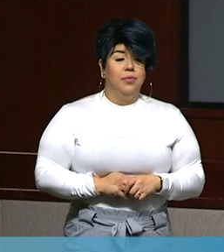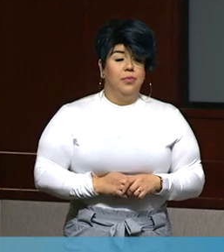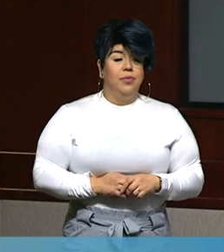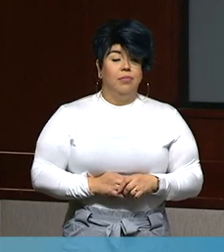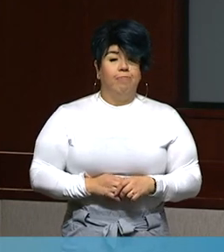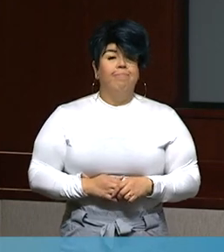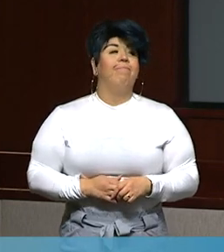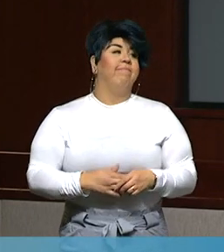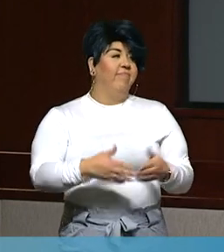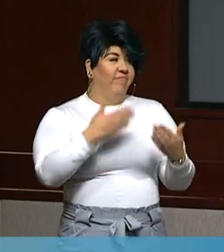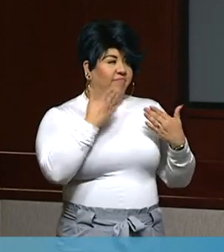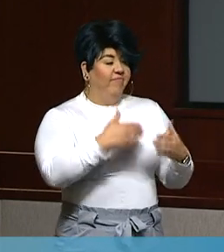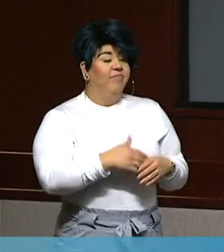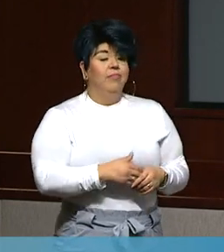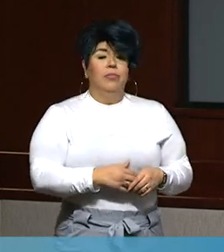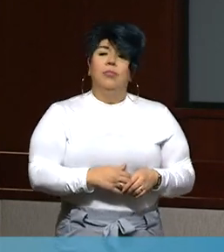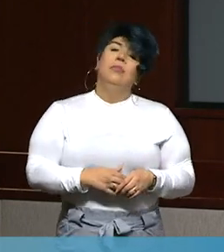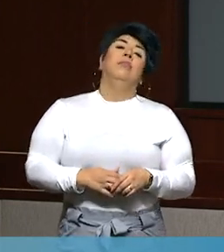Okay, thank you.